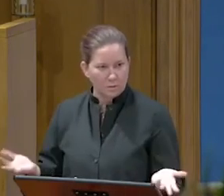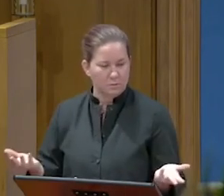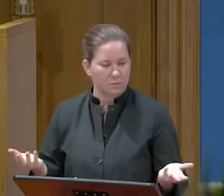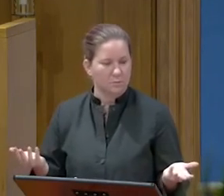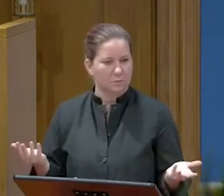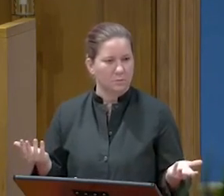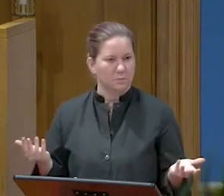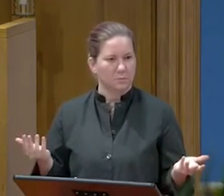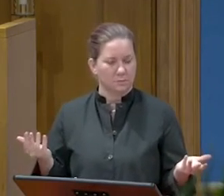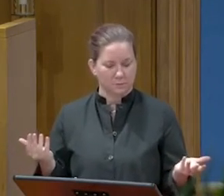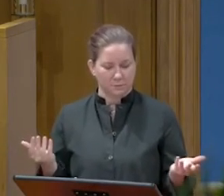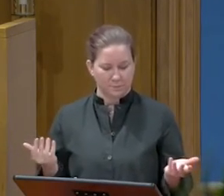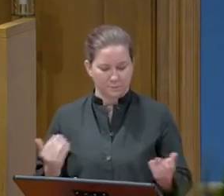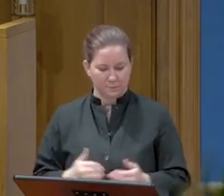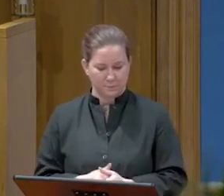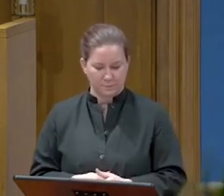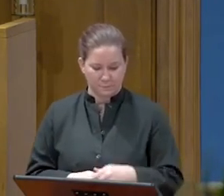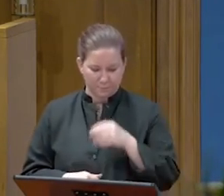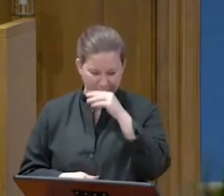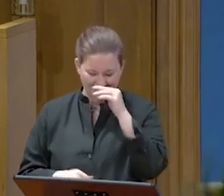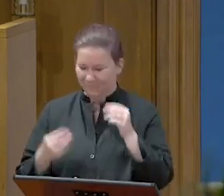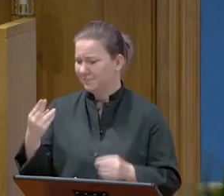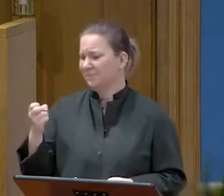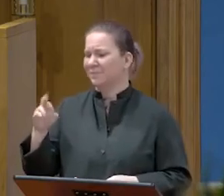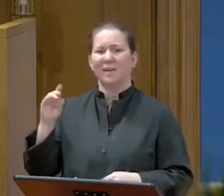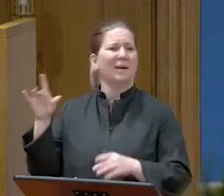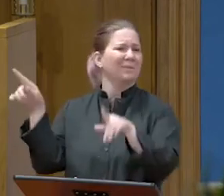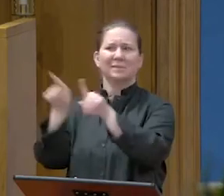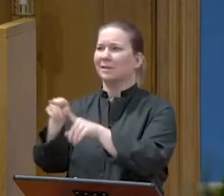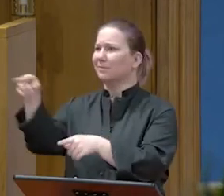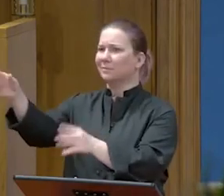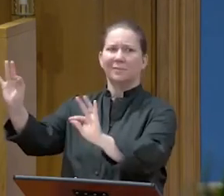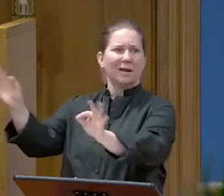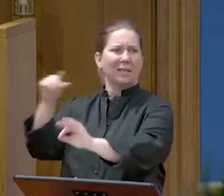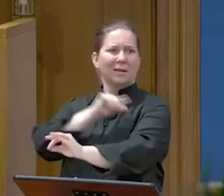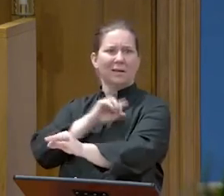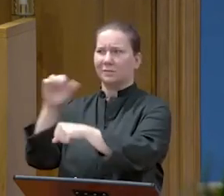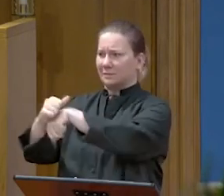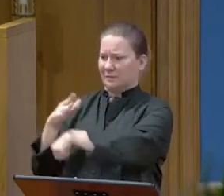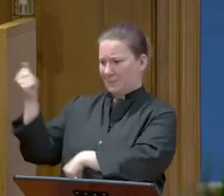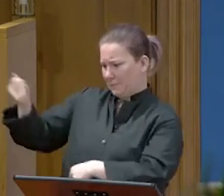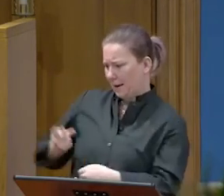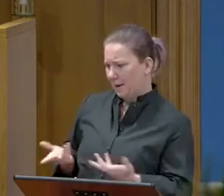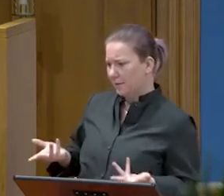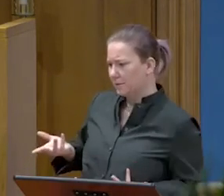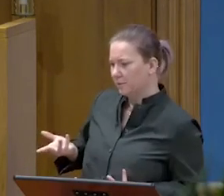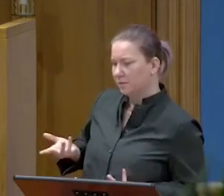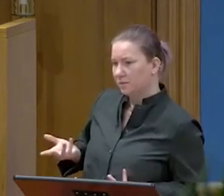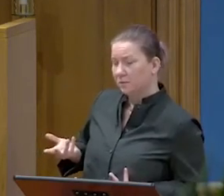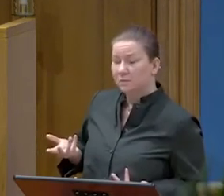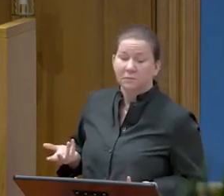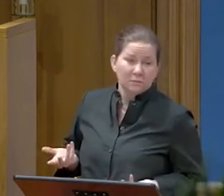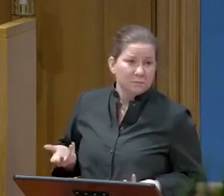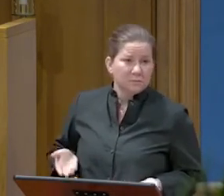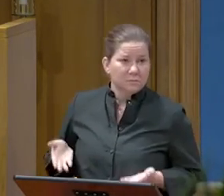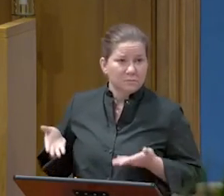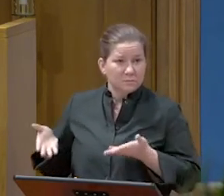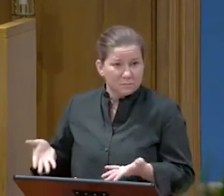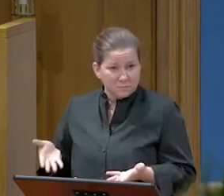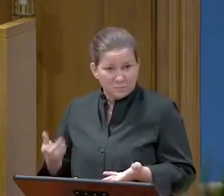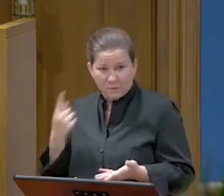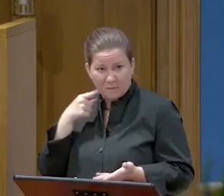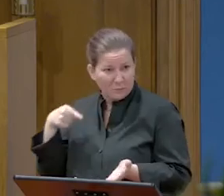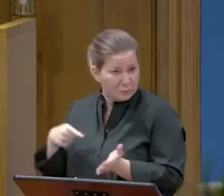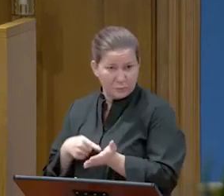against him. Neither has Herod, for he sent him back to us. Indeed, he has done nothing to